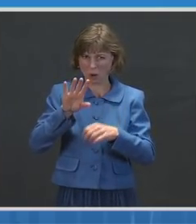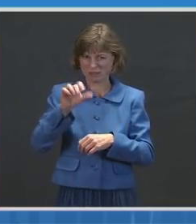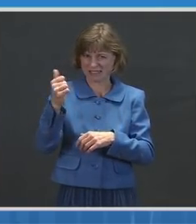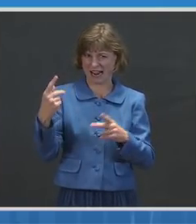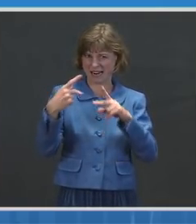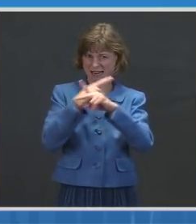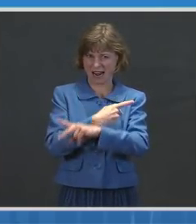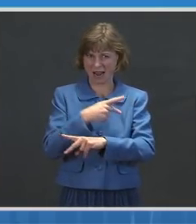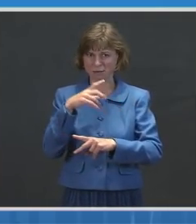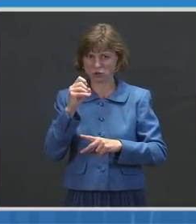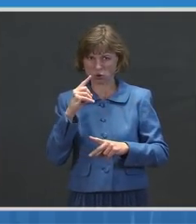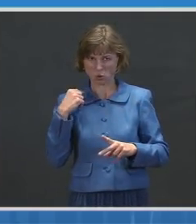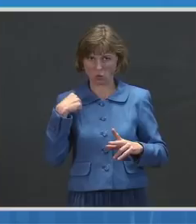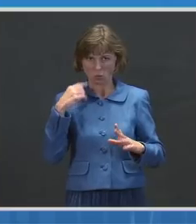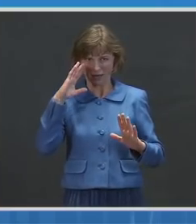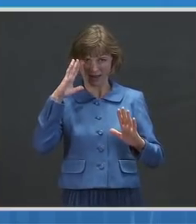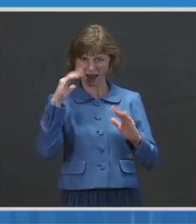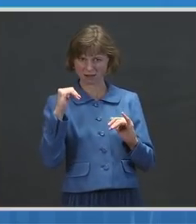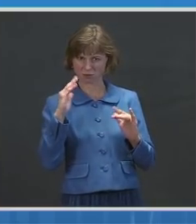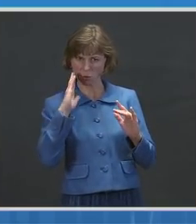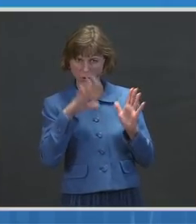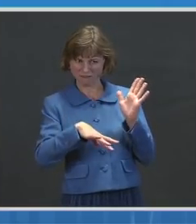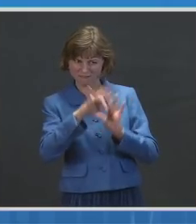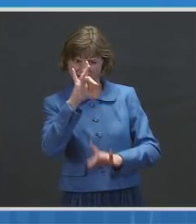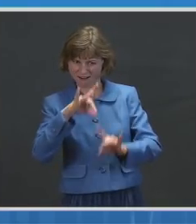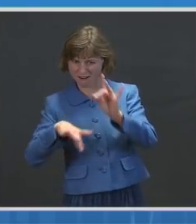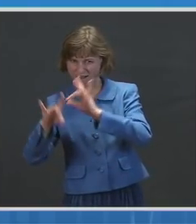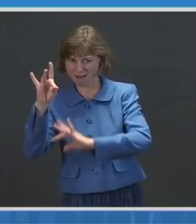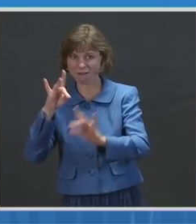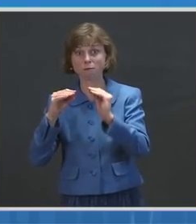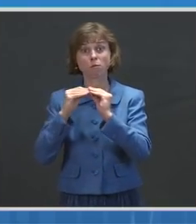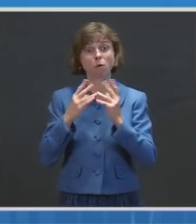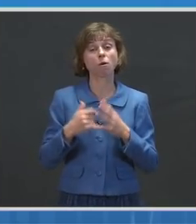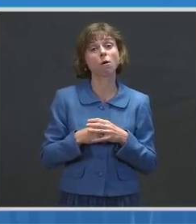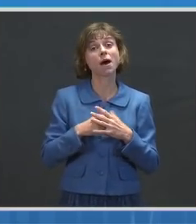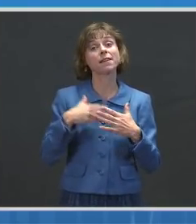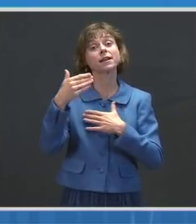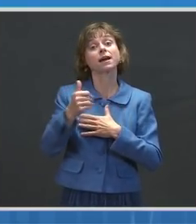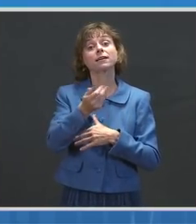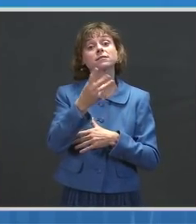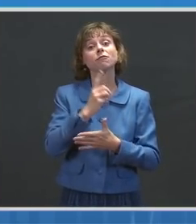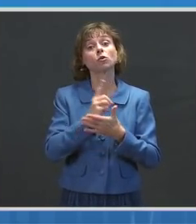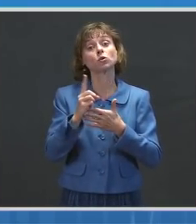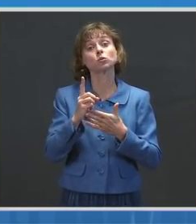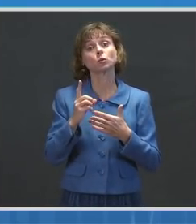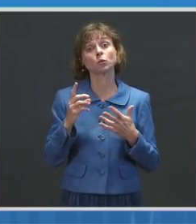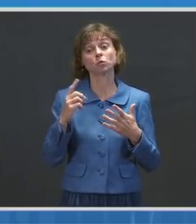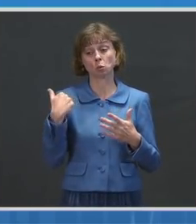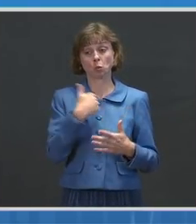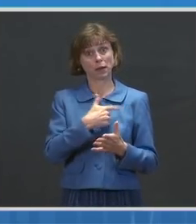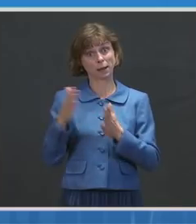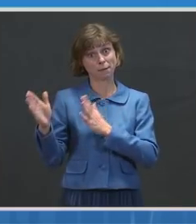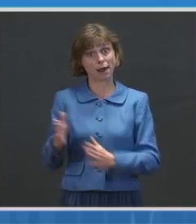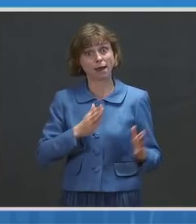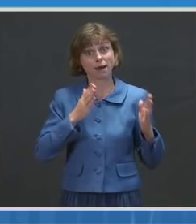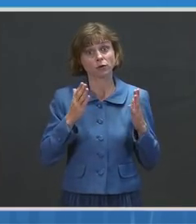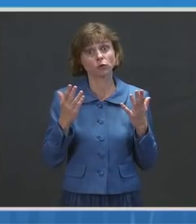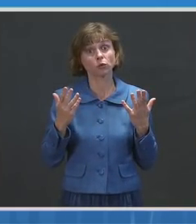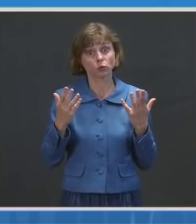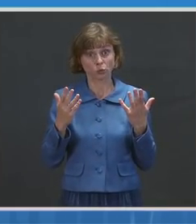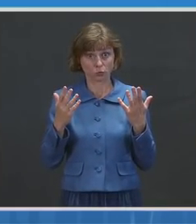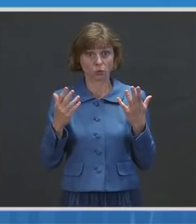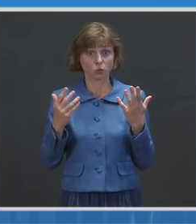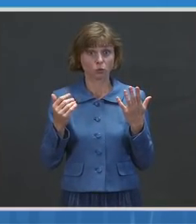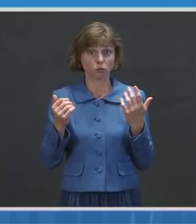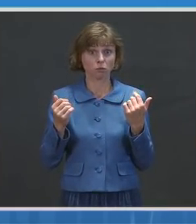we're certainly going to anticipate we might find more. Over the next several weeks, we are hoping — we are planning, actually, to not only get